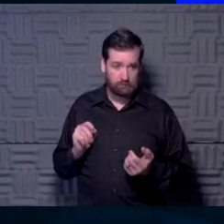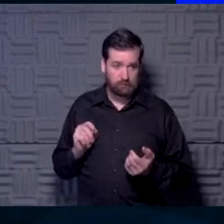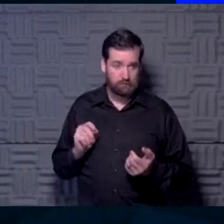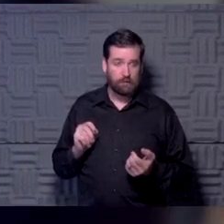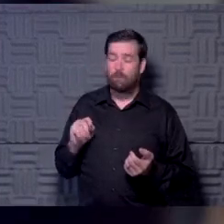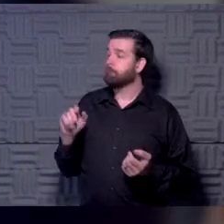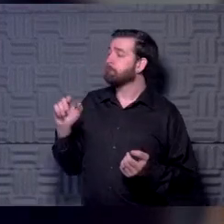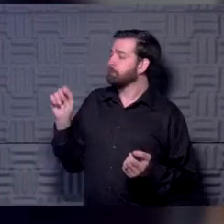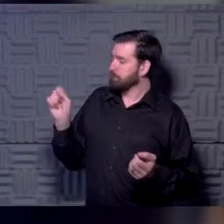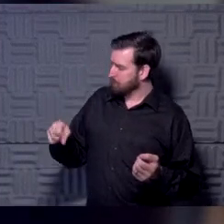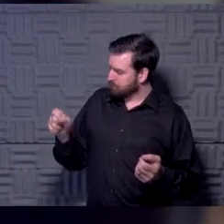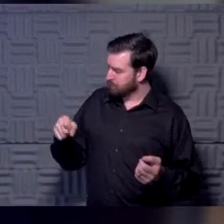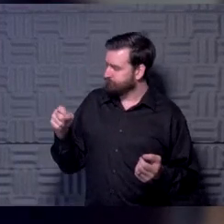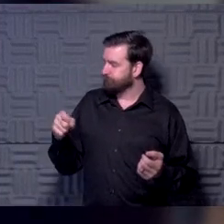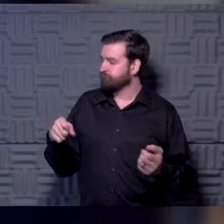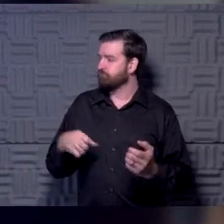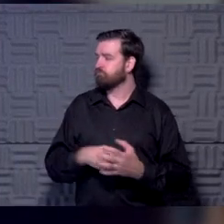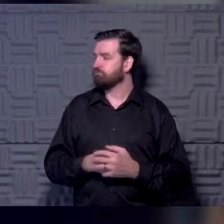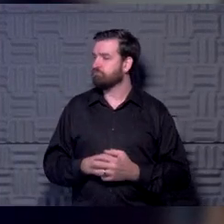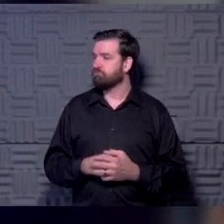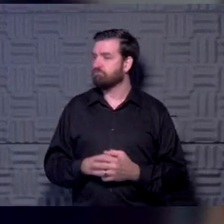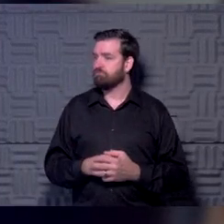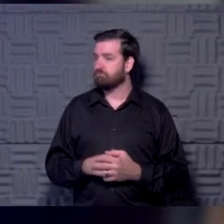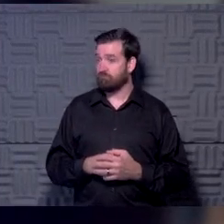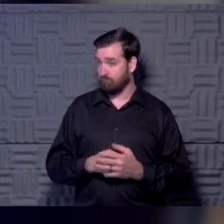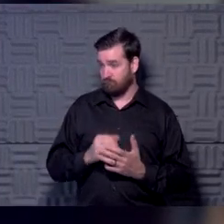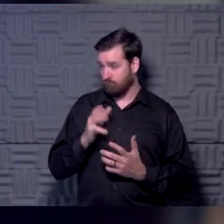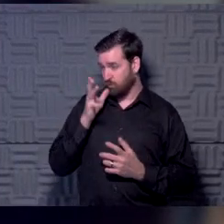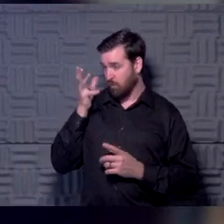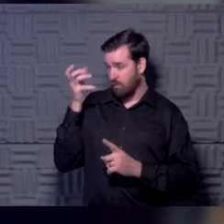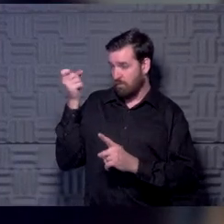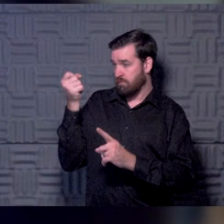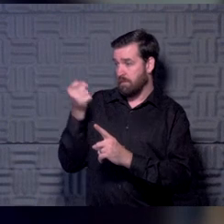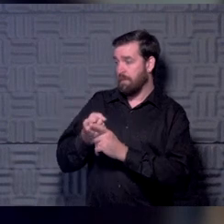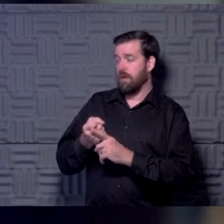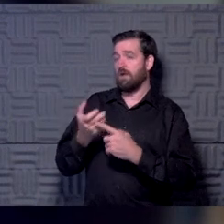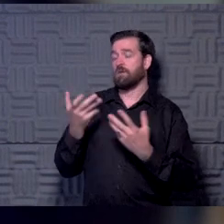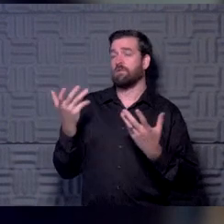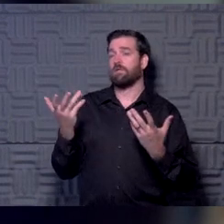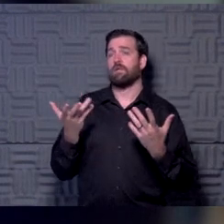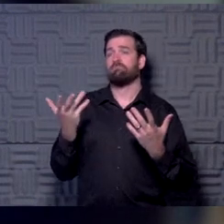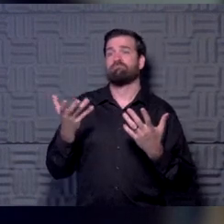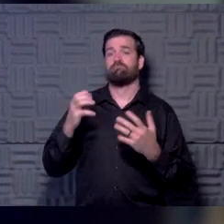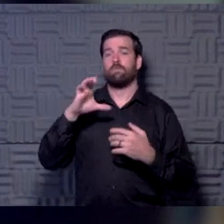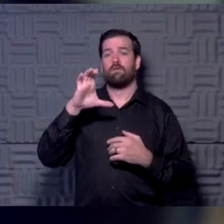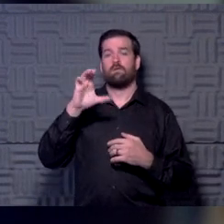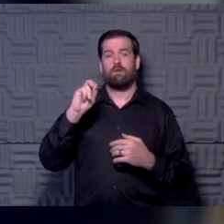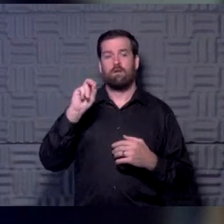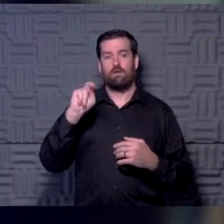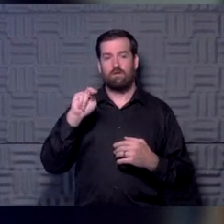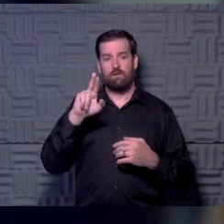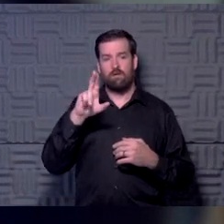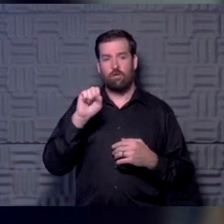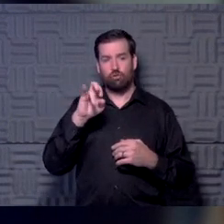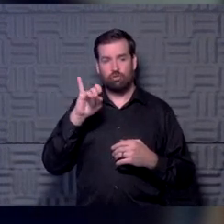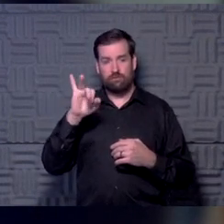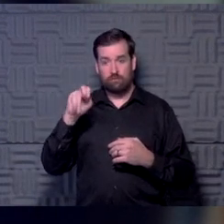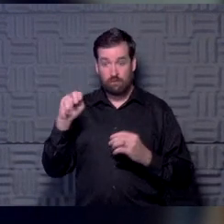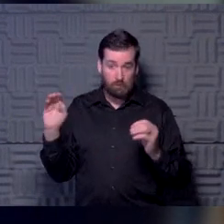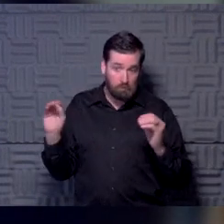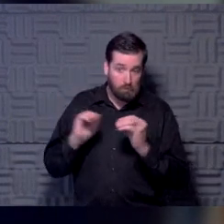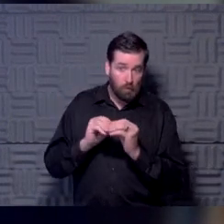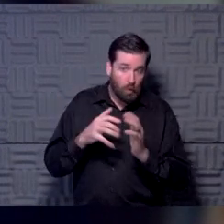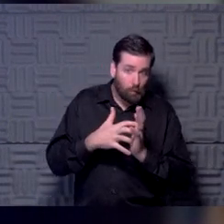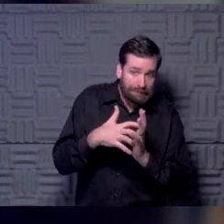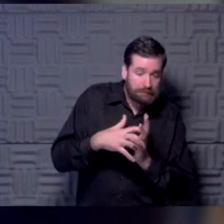Yeah. I mean, we don't know how this is going to affect, you know, concussions in general. Are they going to be more susceptible? Are